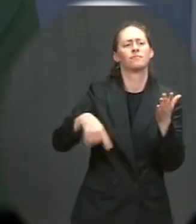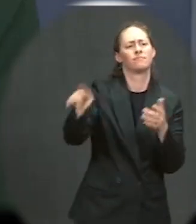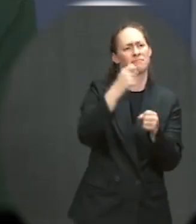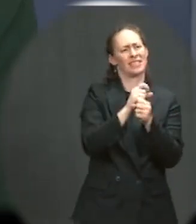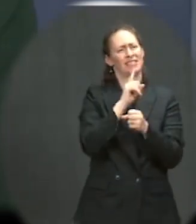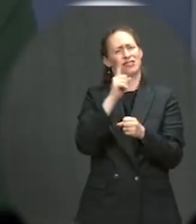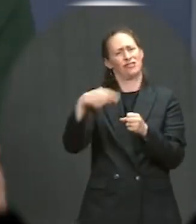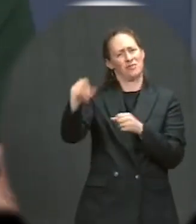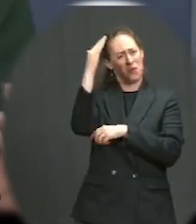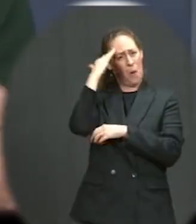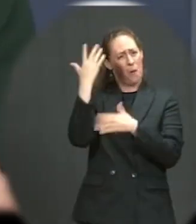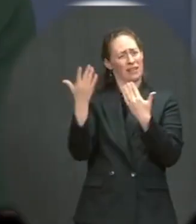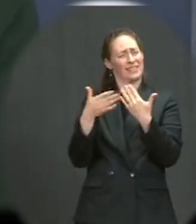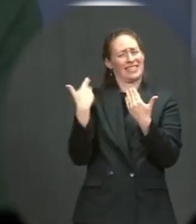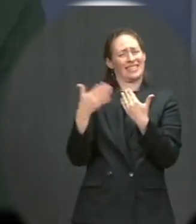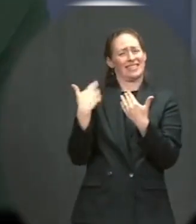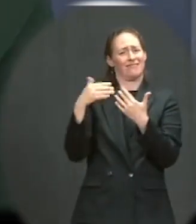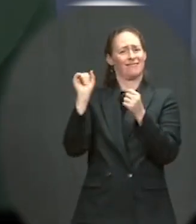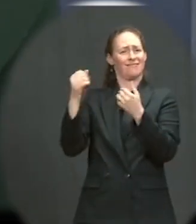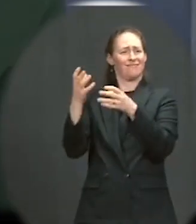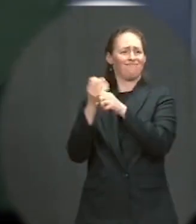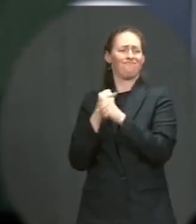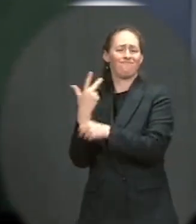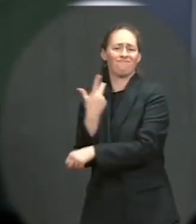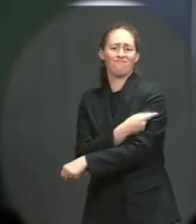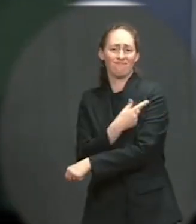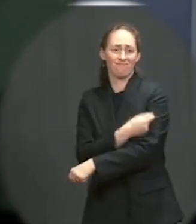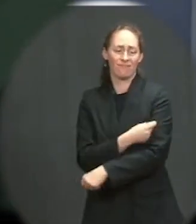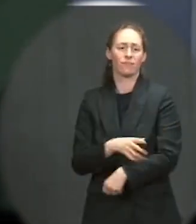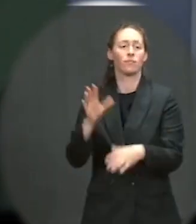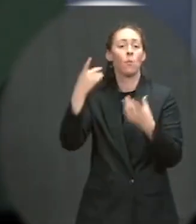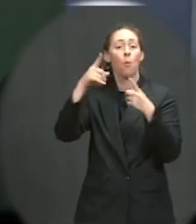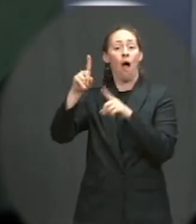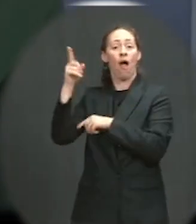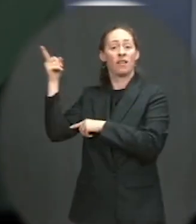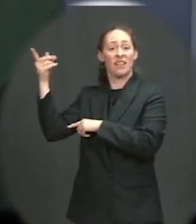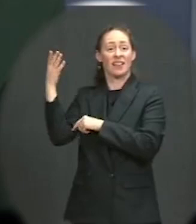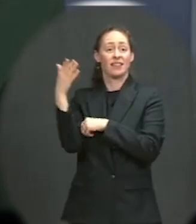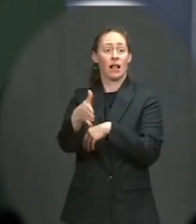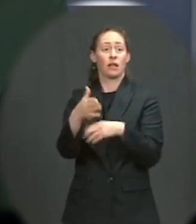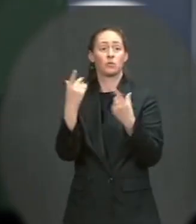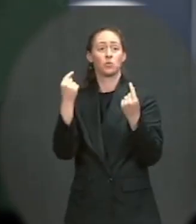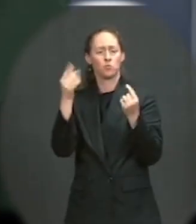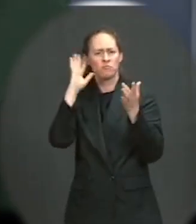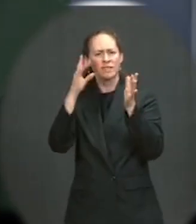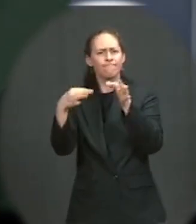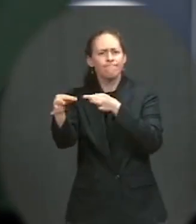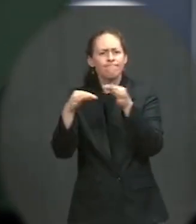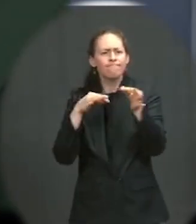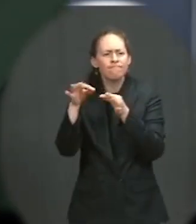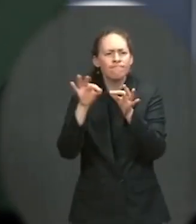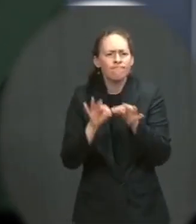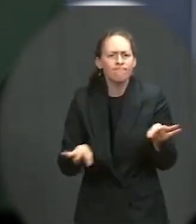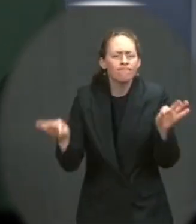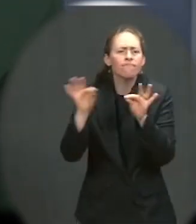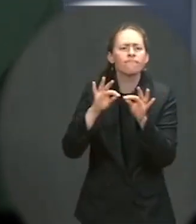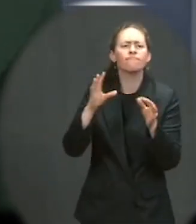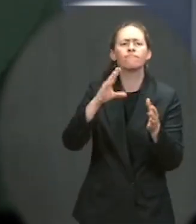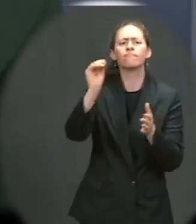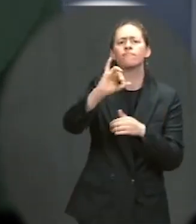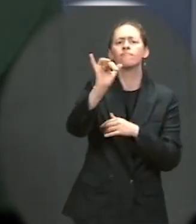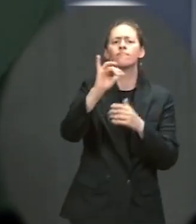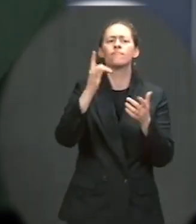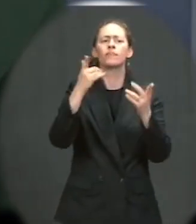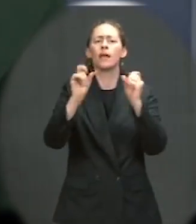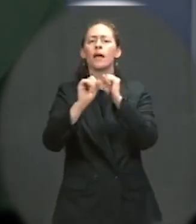get vaccinated. While he's there, he will highlight the importance of getting vaccinated and kick off a community canvassing event at the Green Road Park